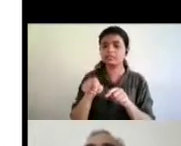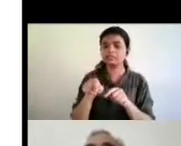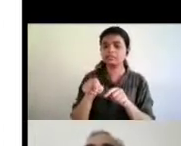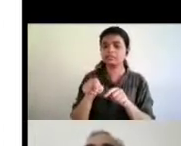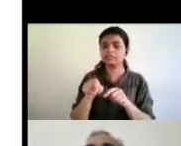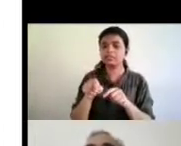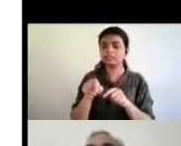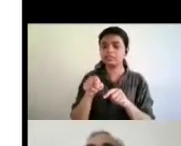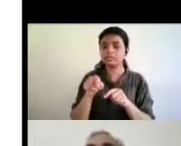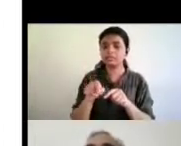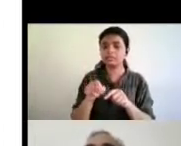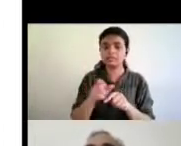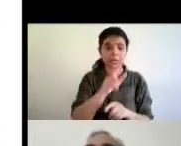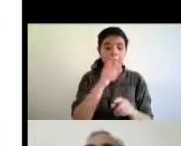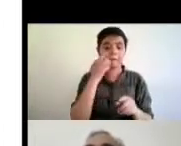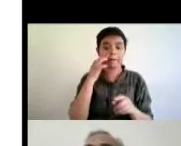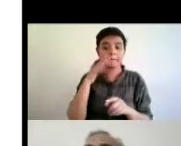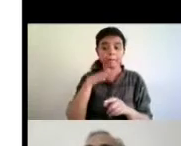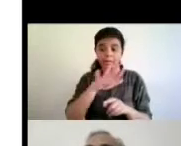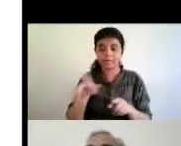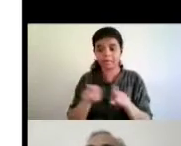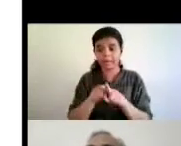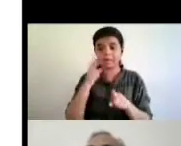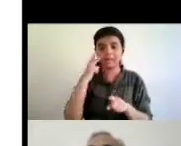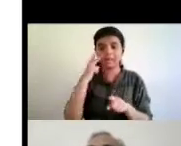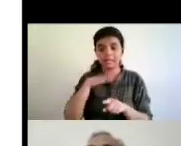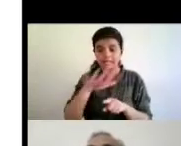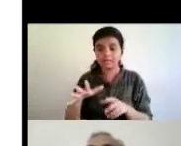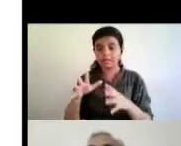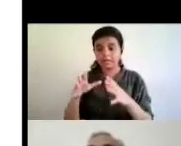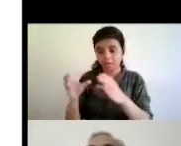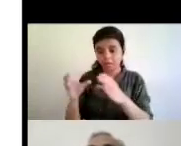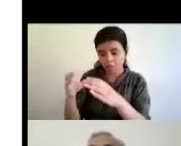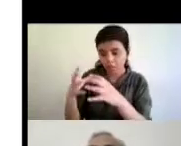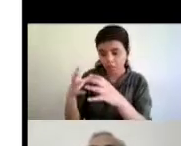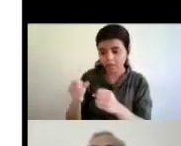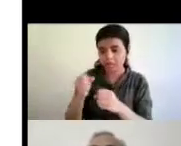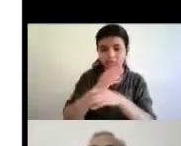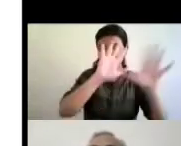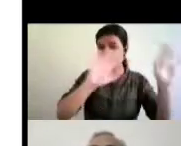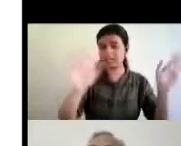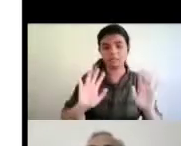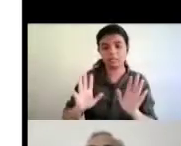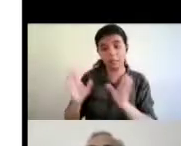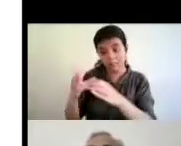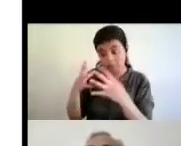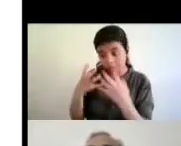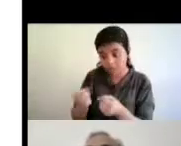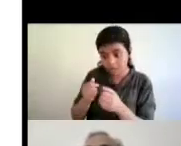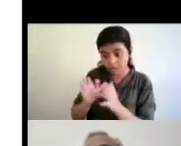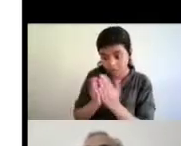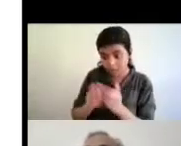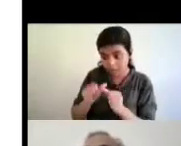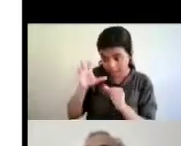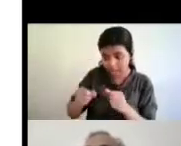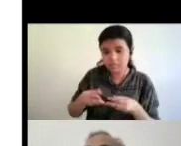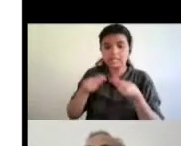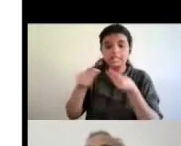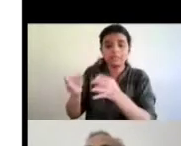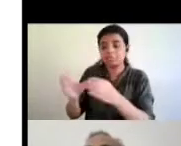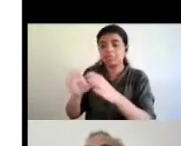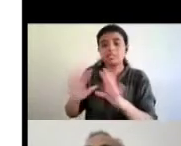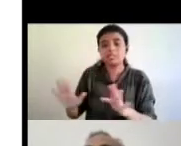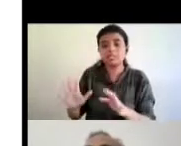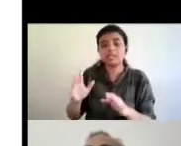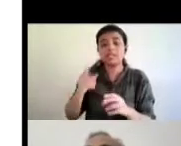population of persons with disabilities and not in the general market because if if these copies are leaked into